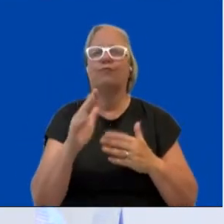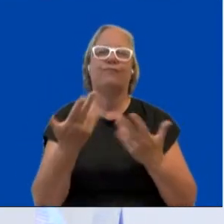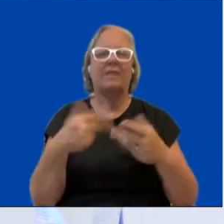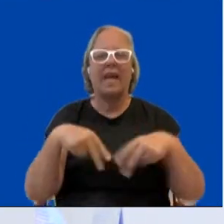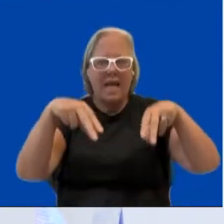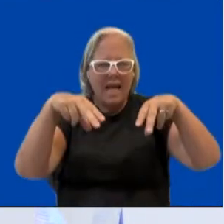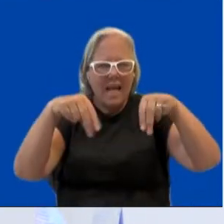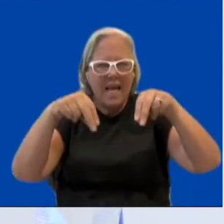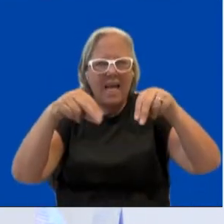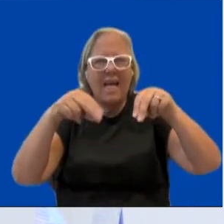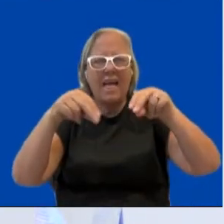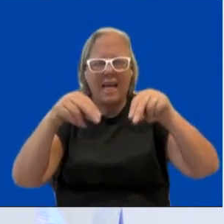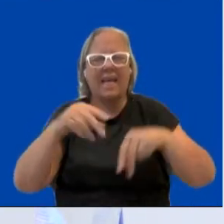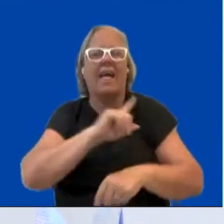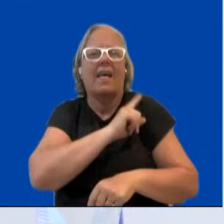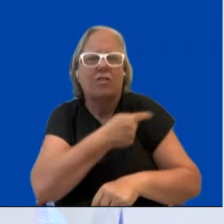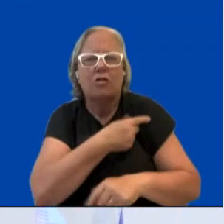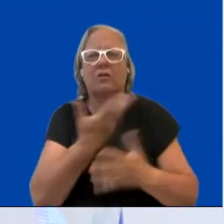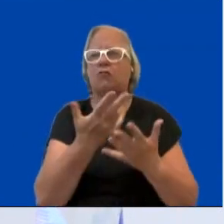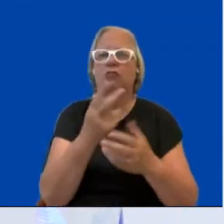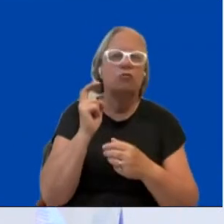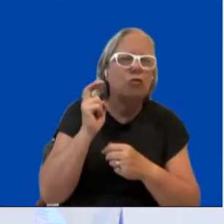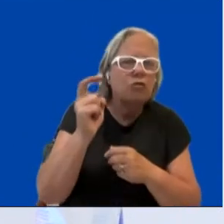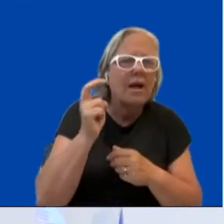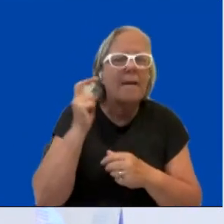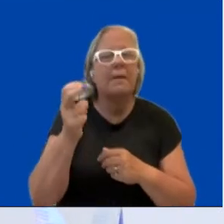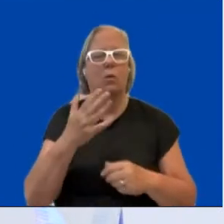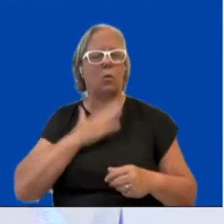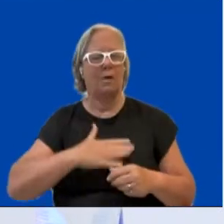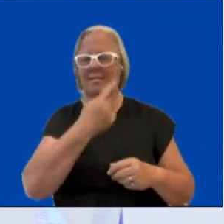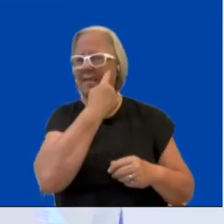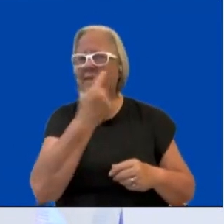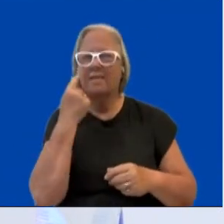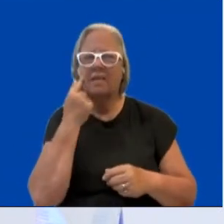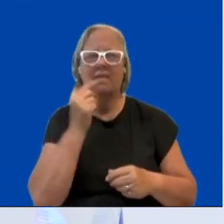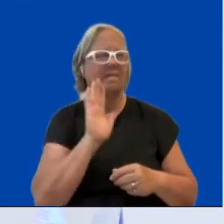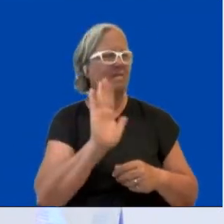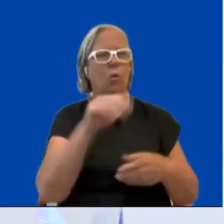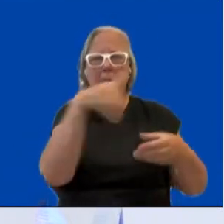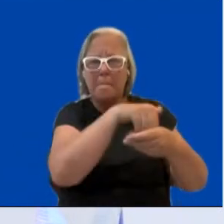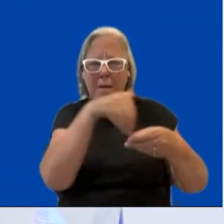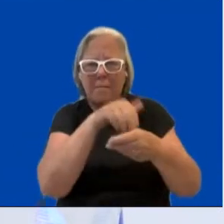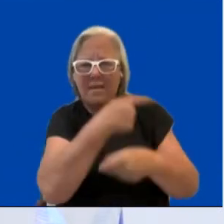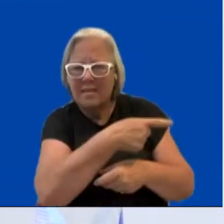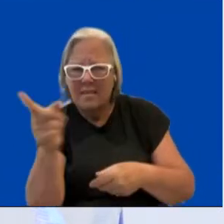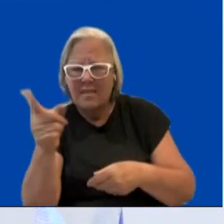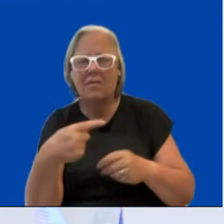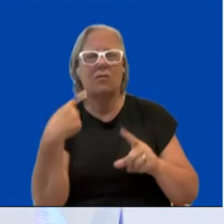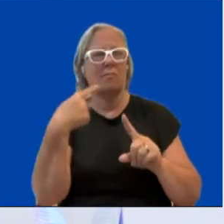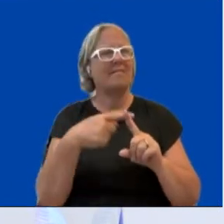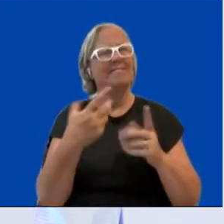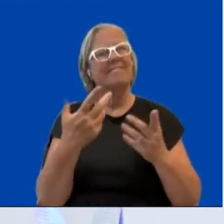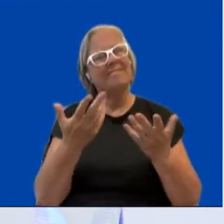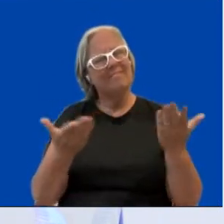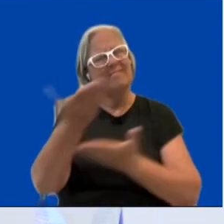provide the relevant evidence and data for all member states and governments, but also for the European Union, to really reflect